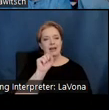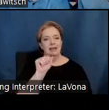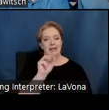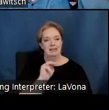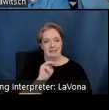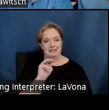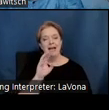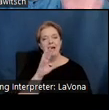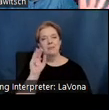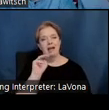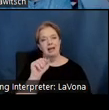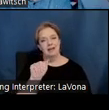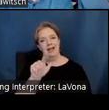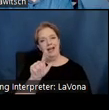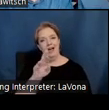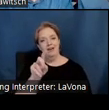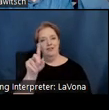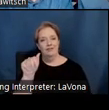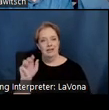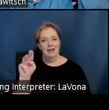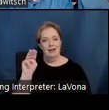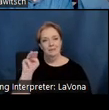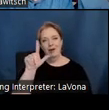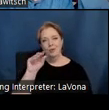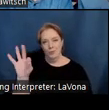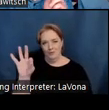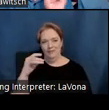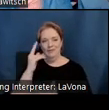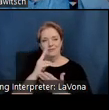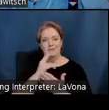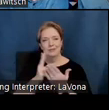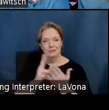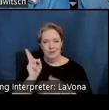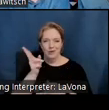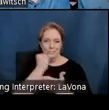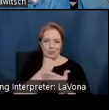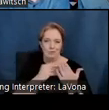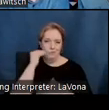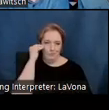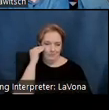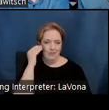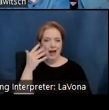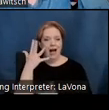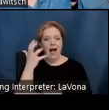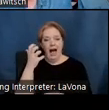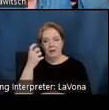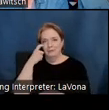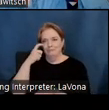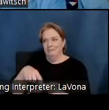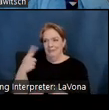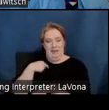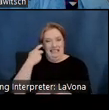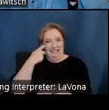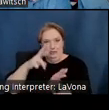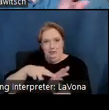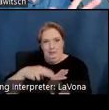can't let this moment pass after Valerie's fabulous introduction without noting something that I read just within the last couple of weeks, which I think is